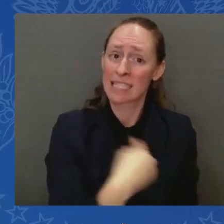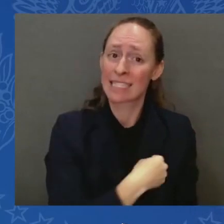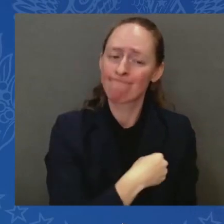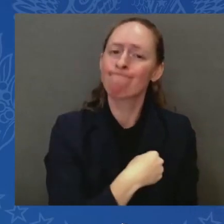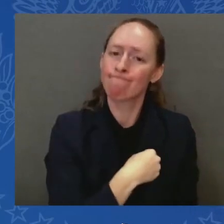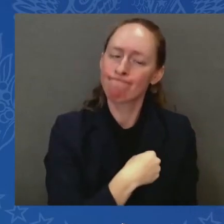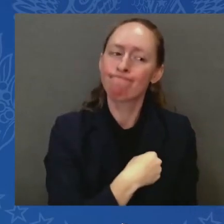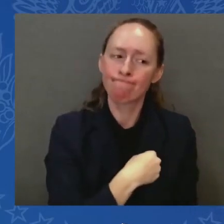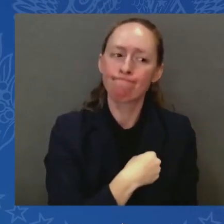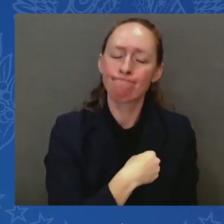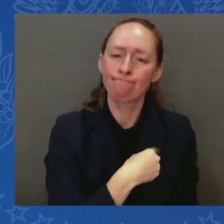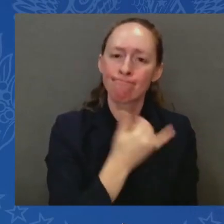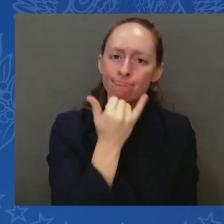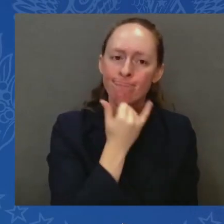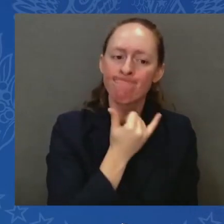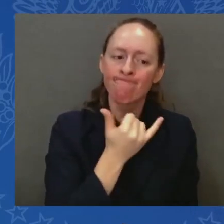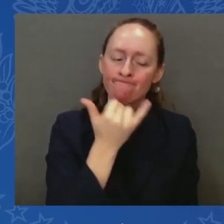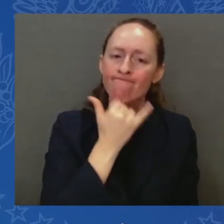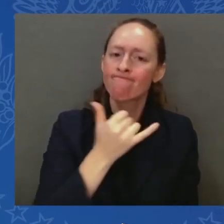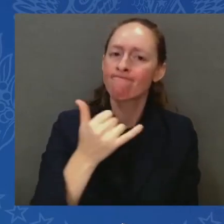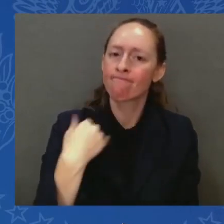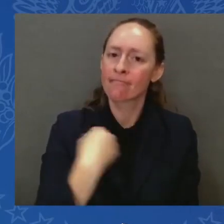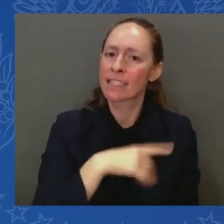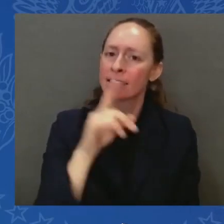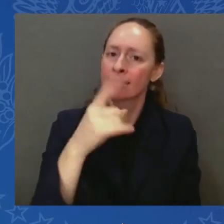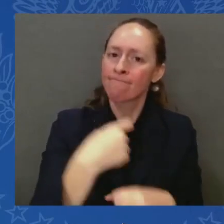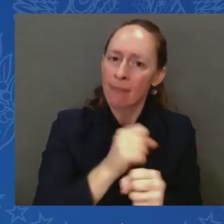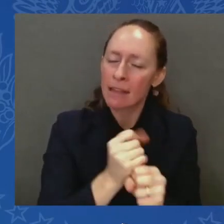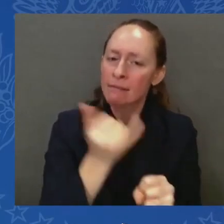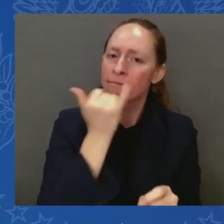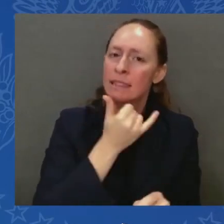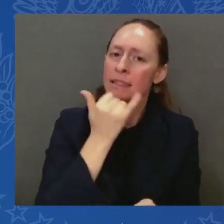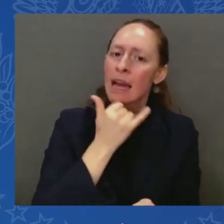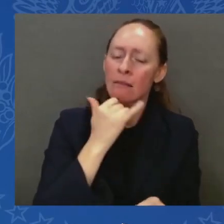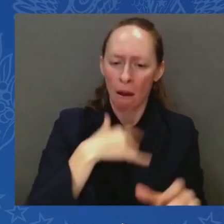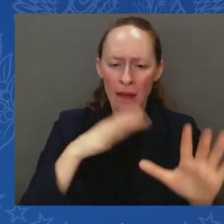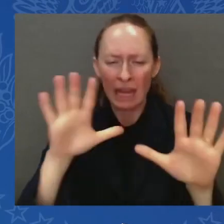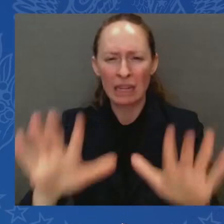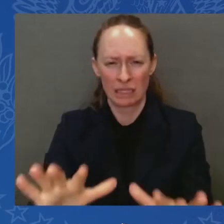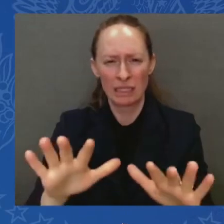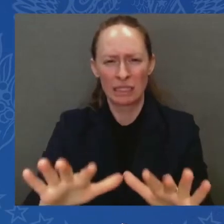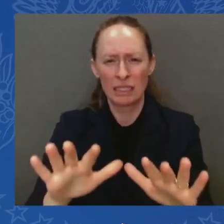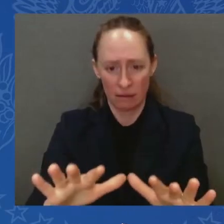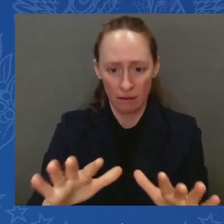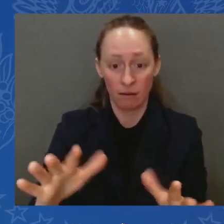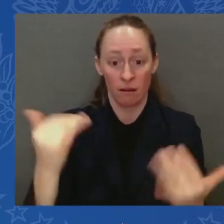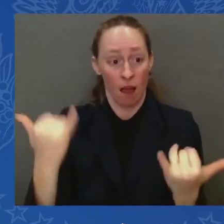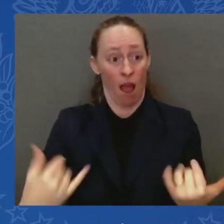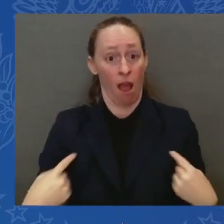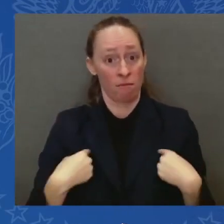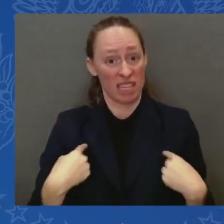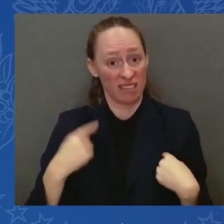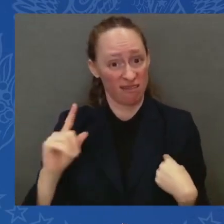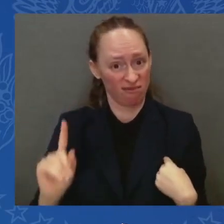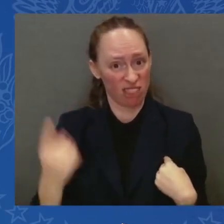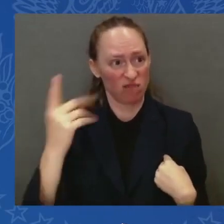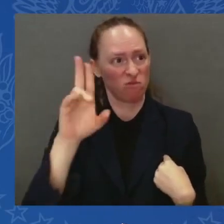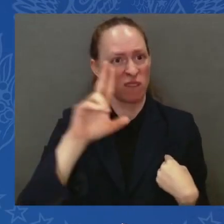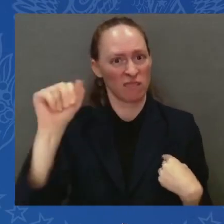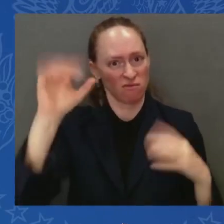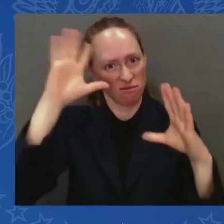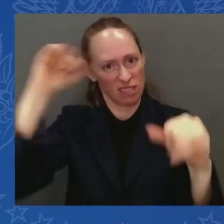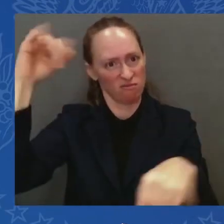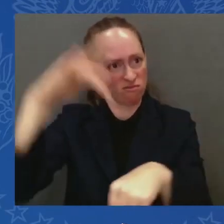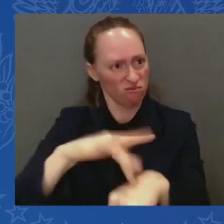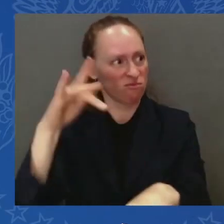easy for the leadership. There's always cost. But it requires being deliberate. It requires asking